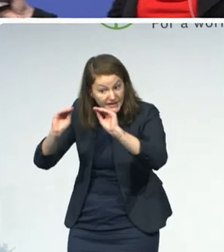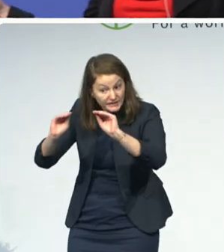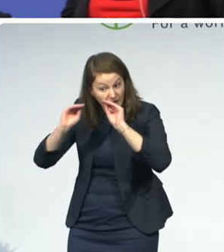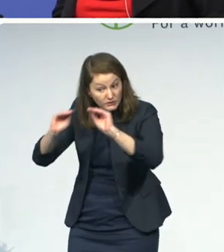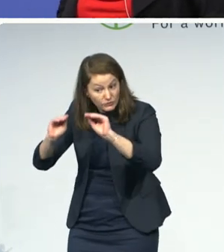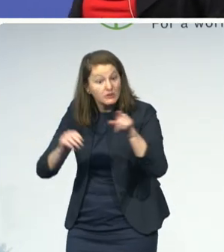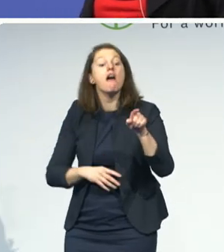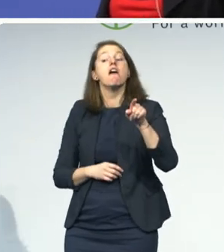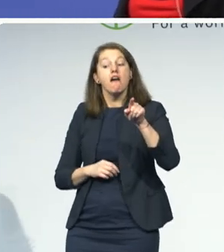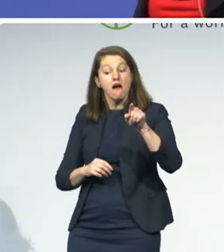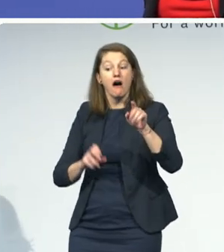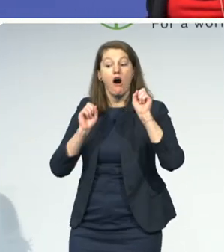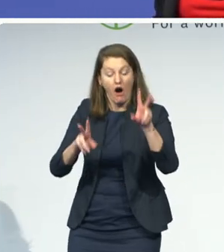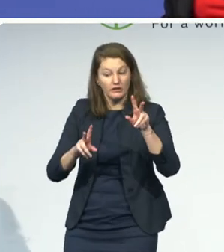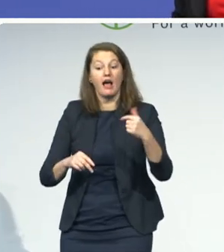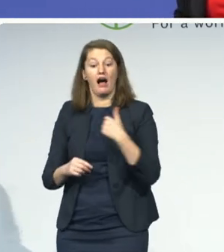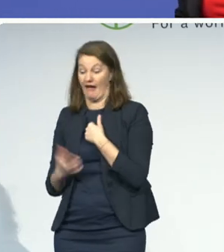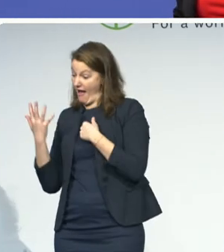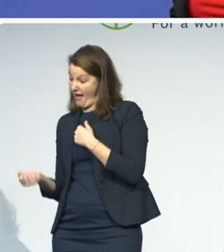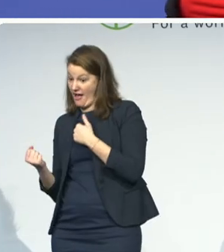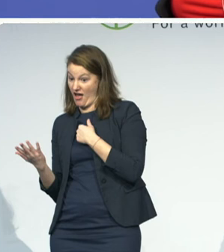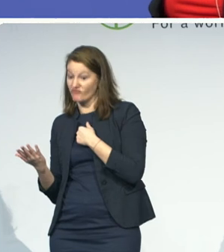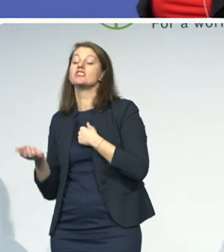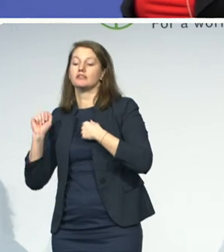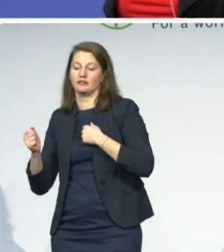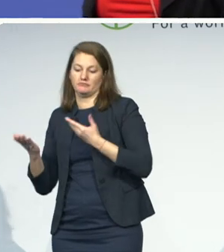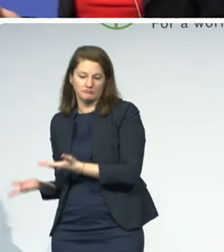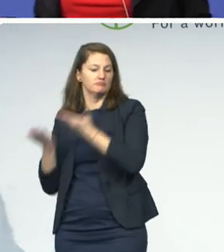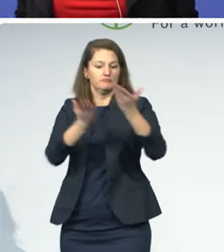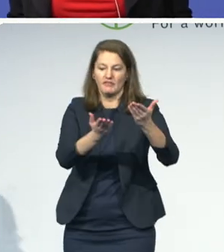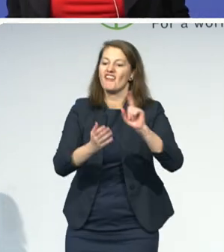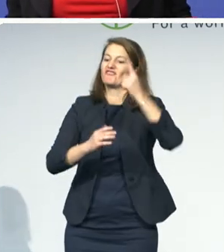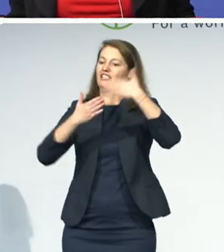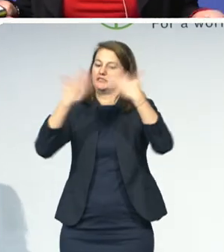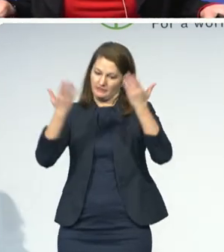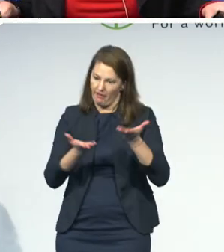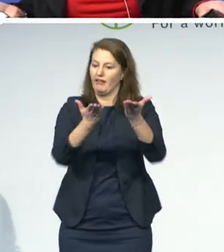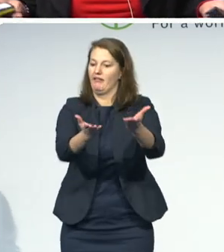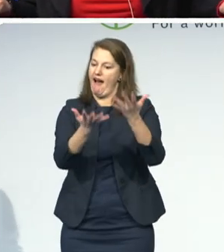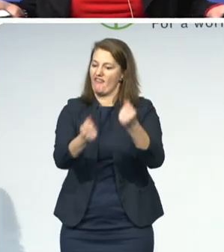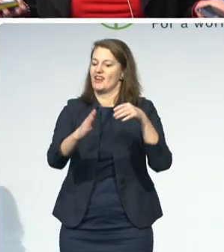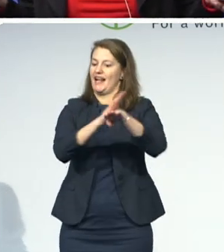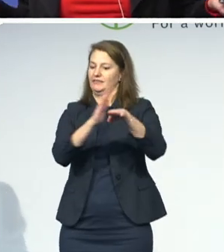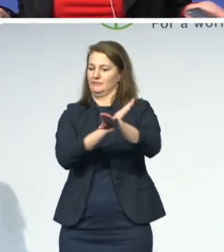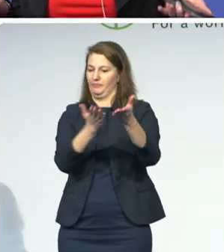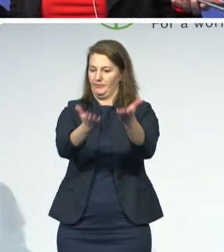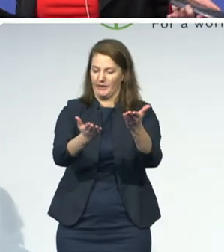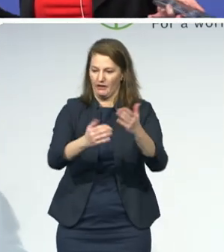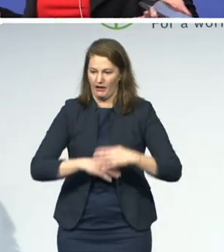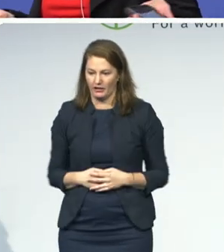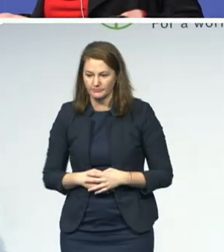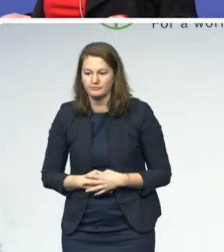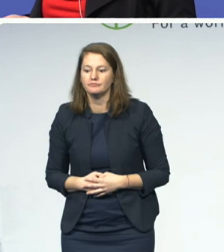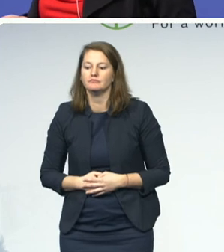weeks after all the other students. So, I think this is a very important area. And people ask, well, these books, what are they, what